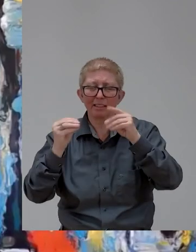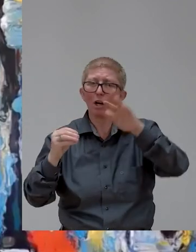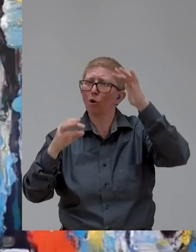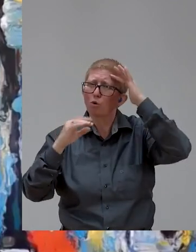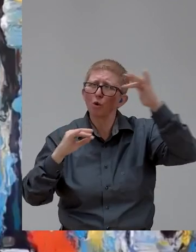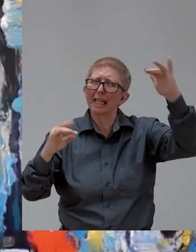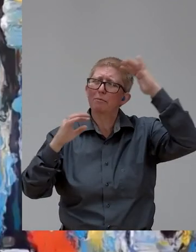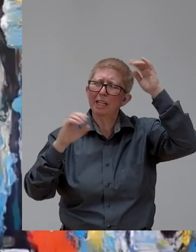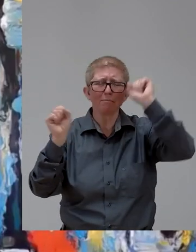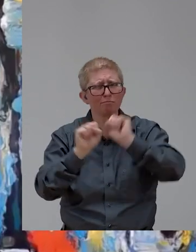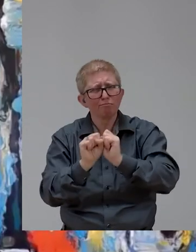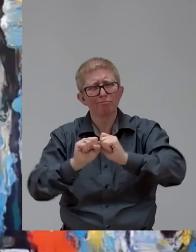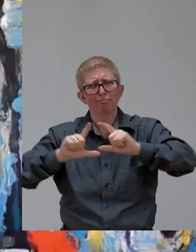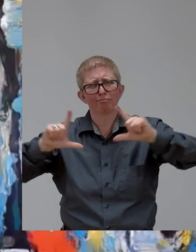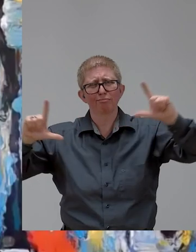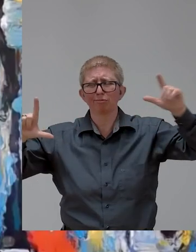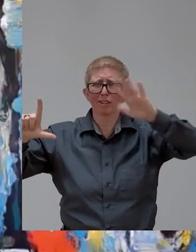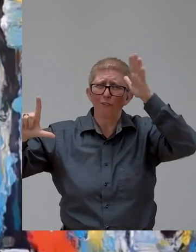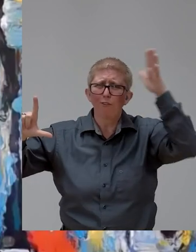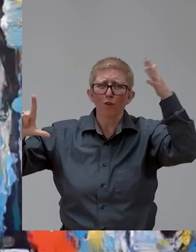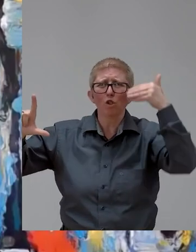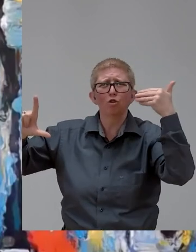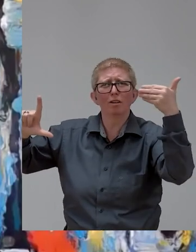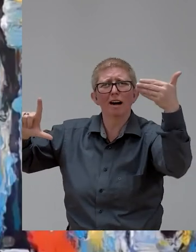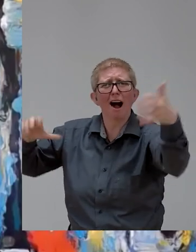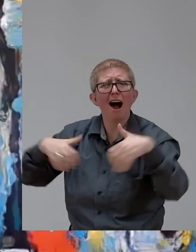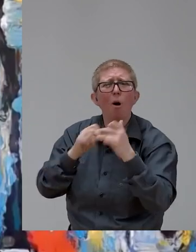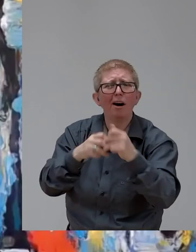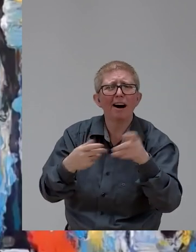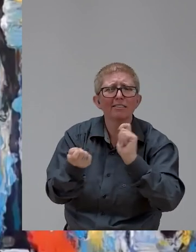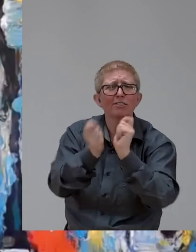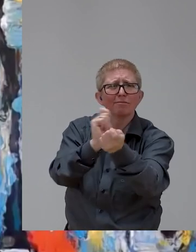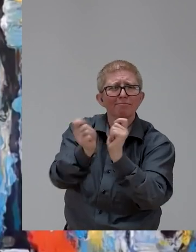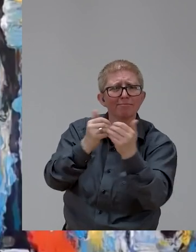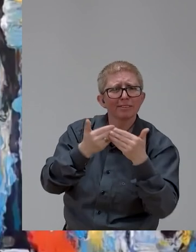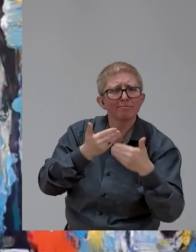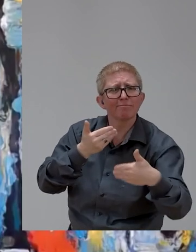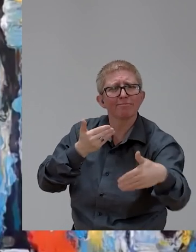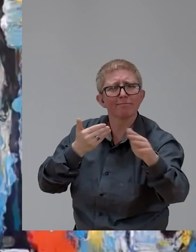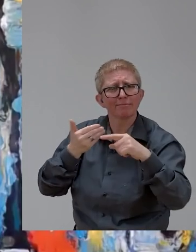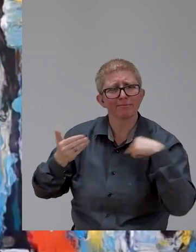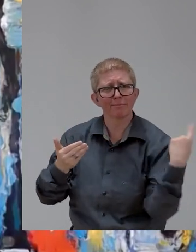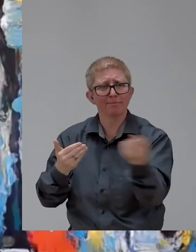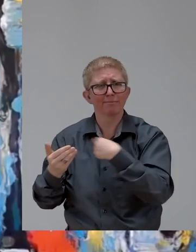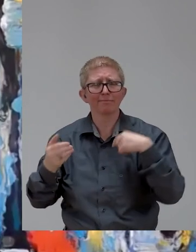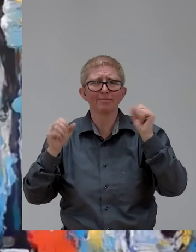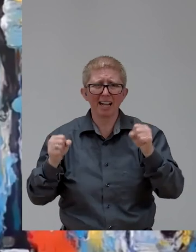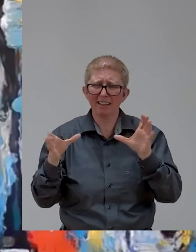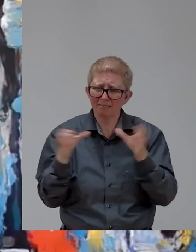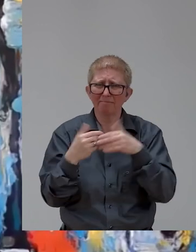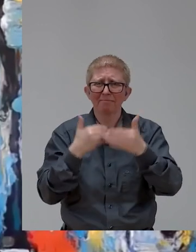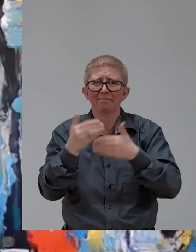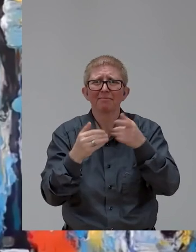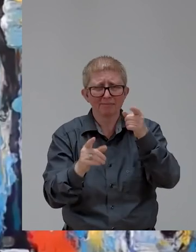future and act upon it and help others reach those same dreams and goals. Thank you